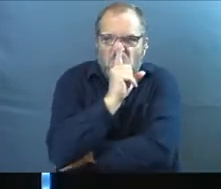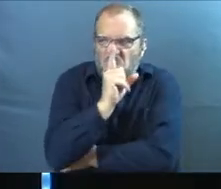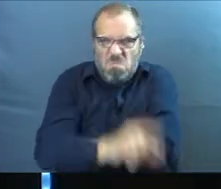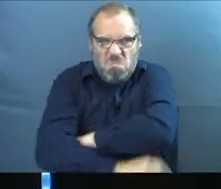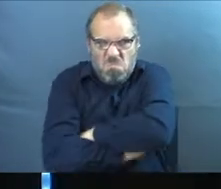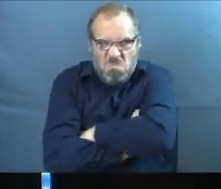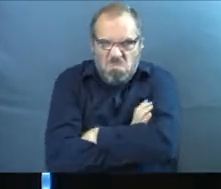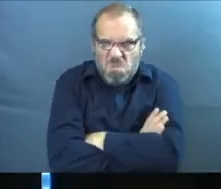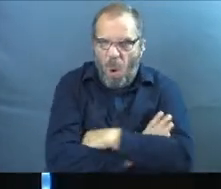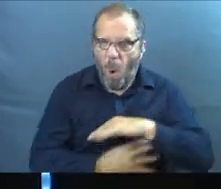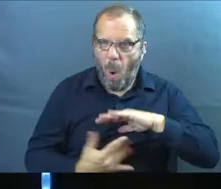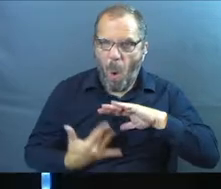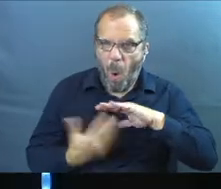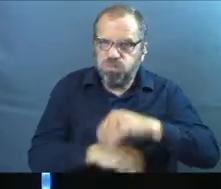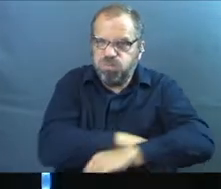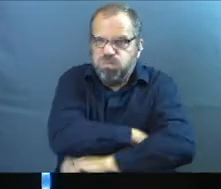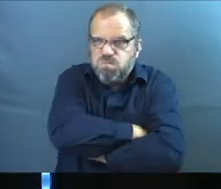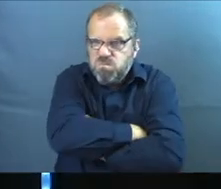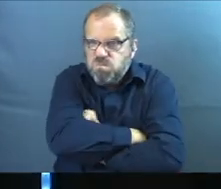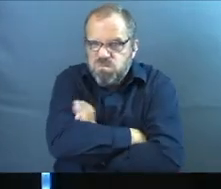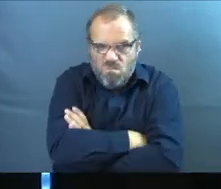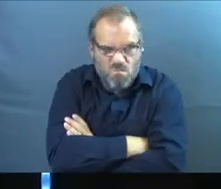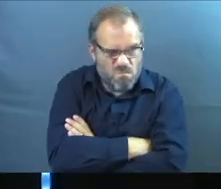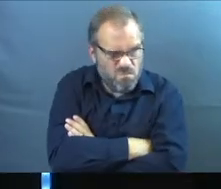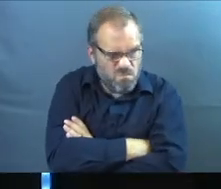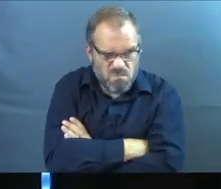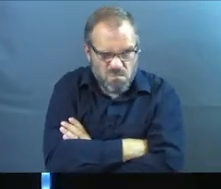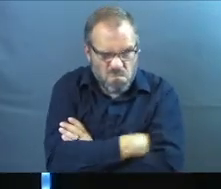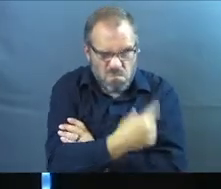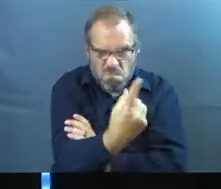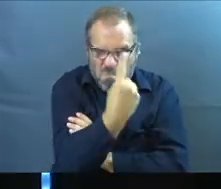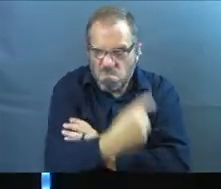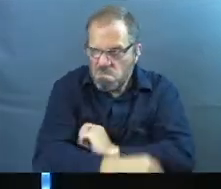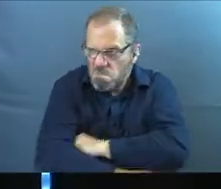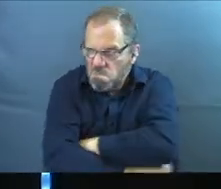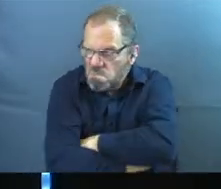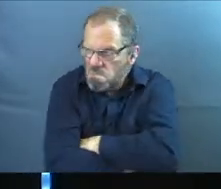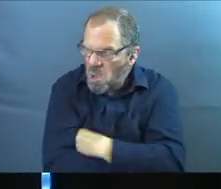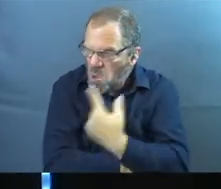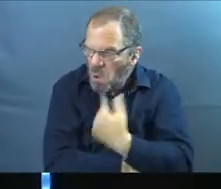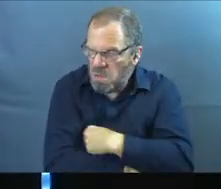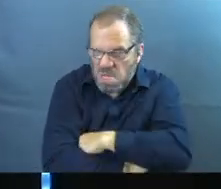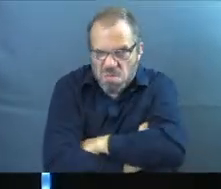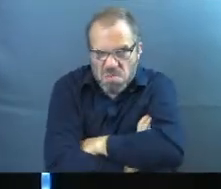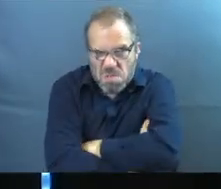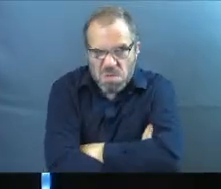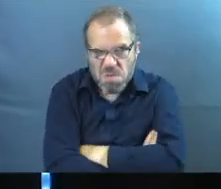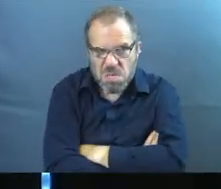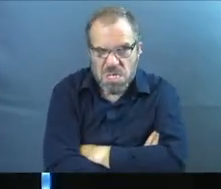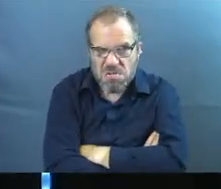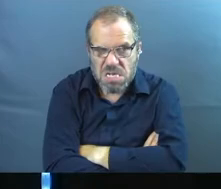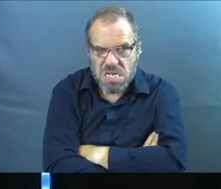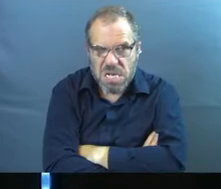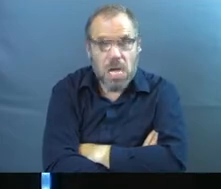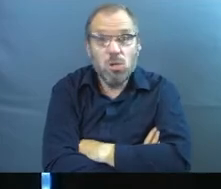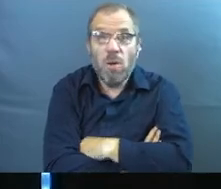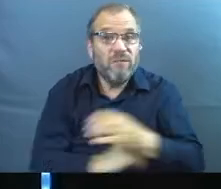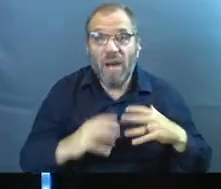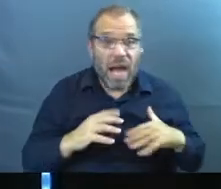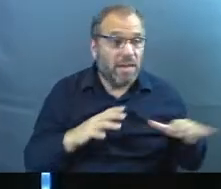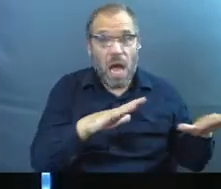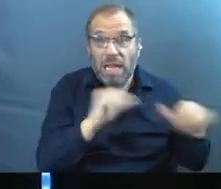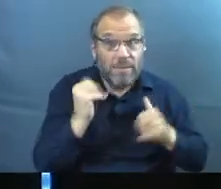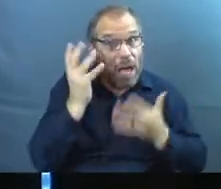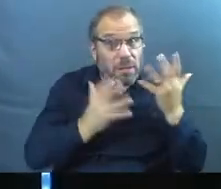that. You know, it's just inside. I was real mad, you know. I was like, I can't believe he just said that to me. So I left